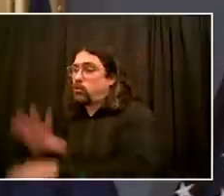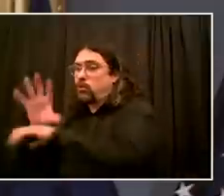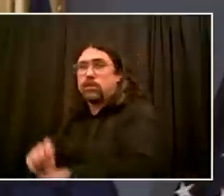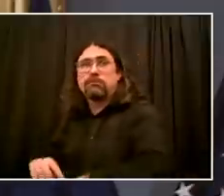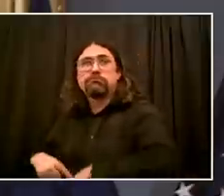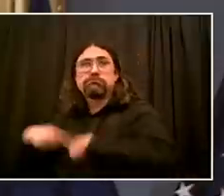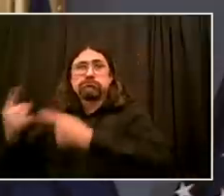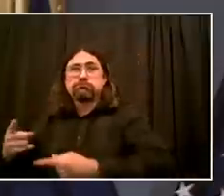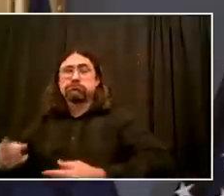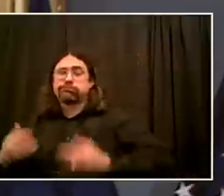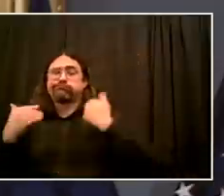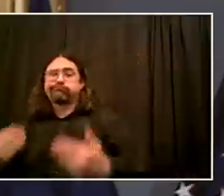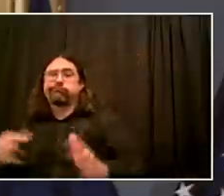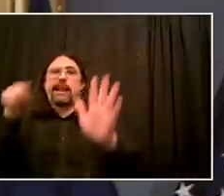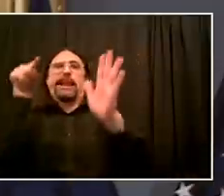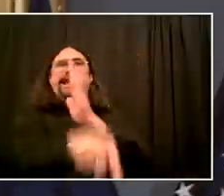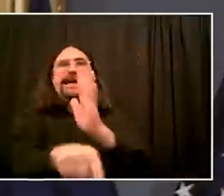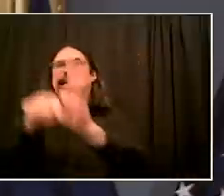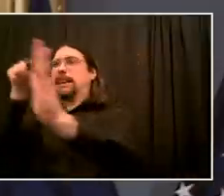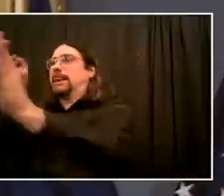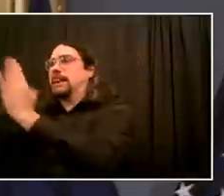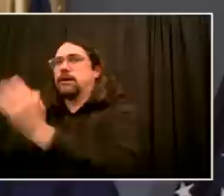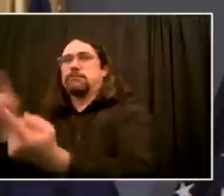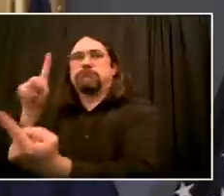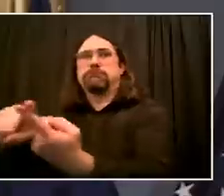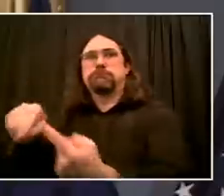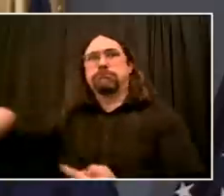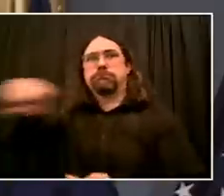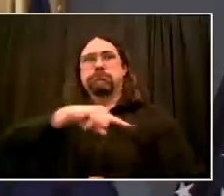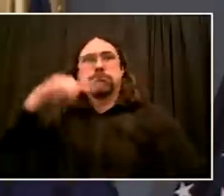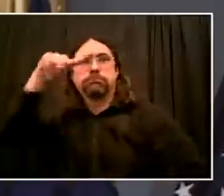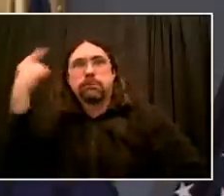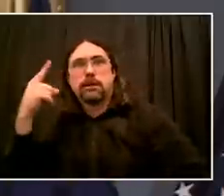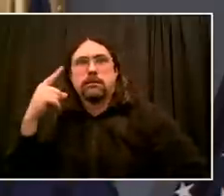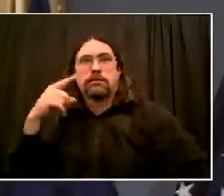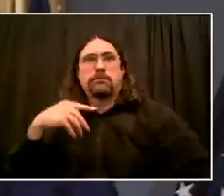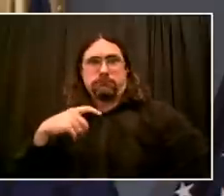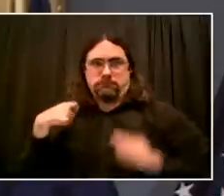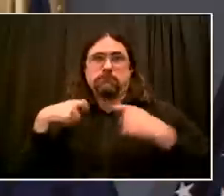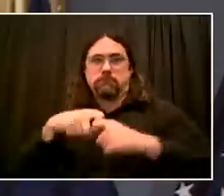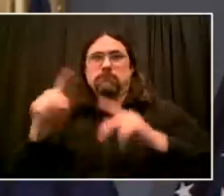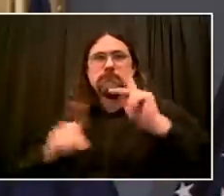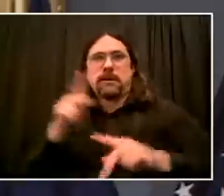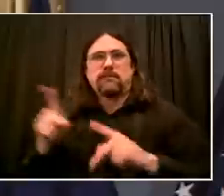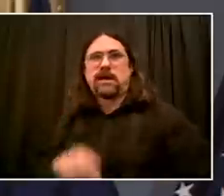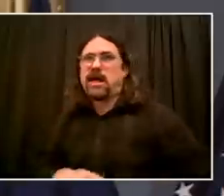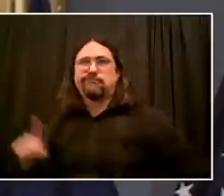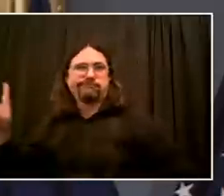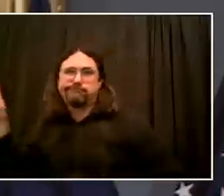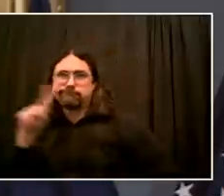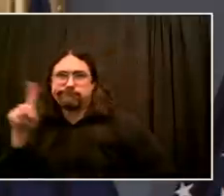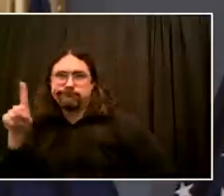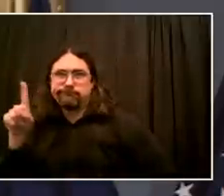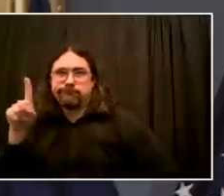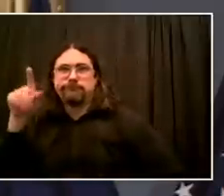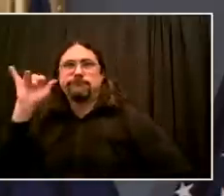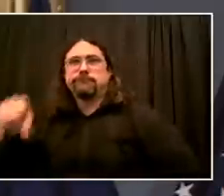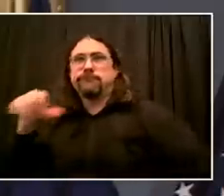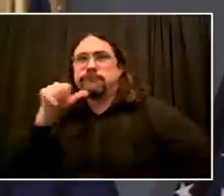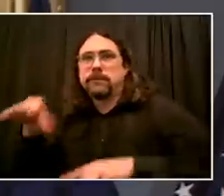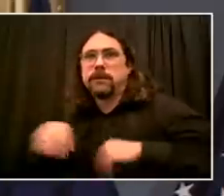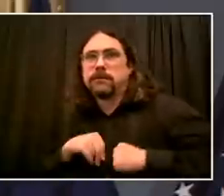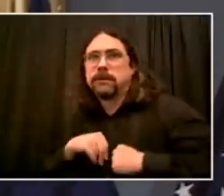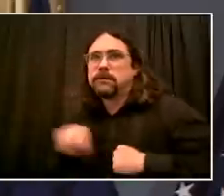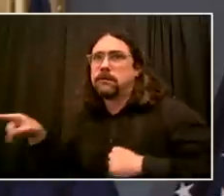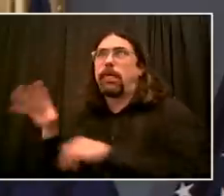As do the agitators that have no claim to our struggle, but stoked the fire before retreating